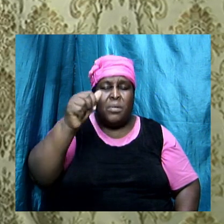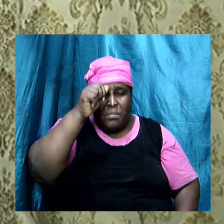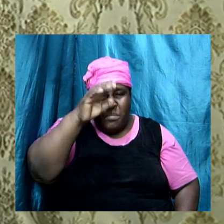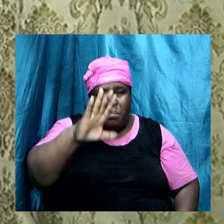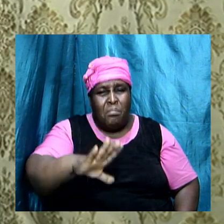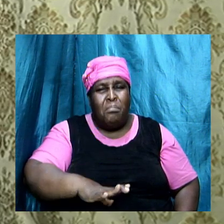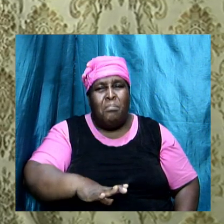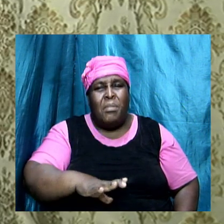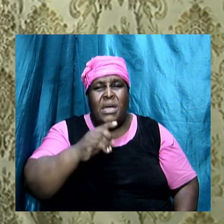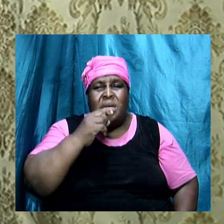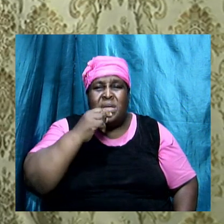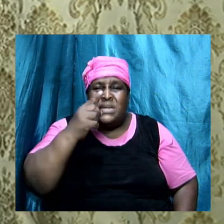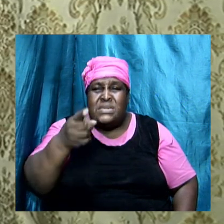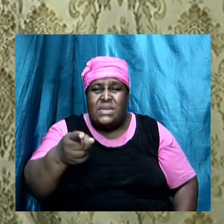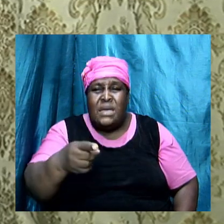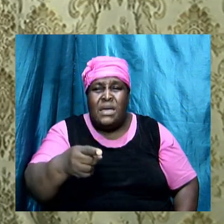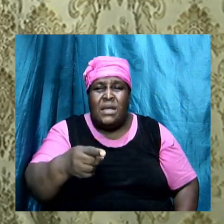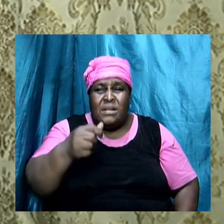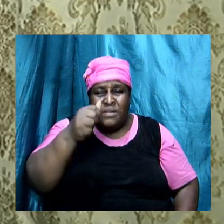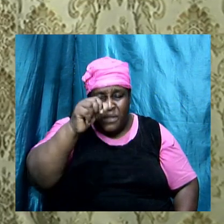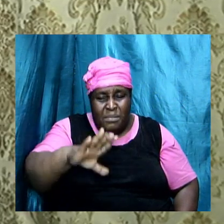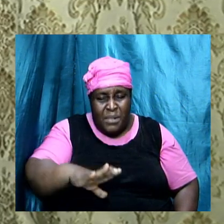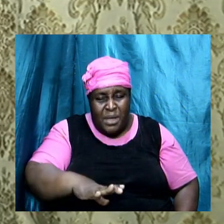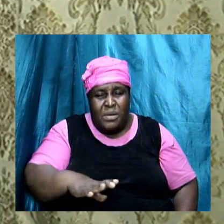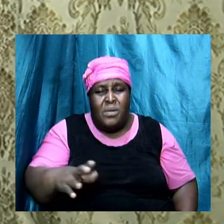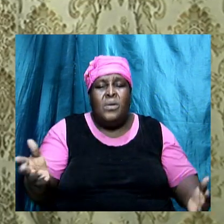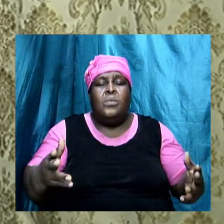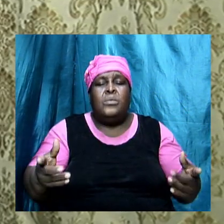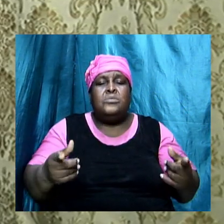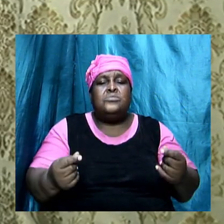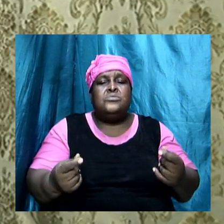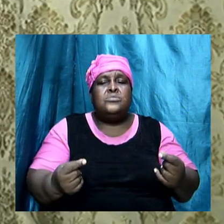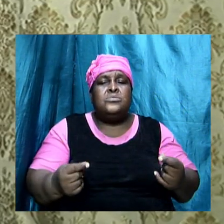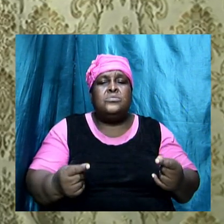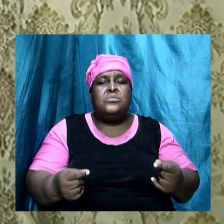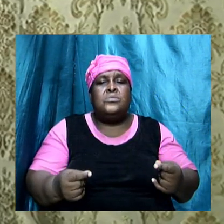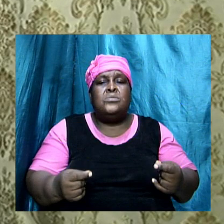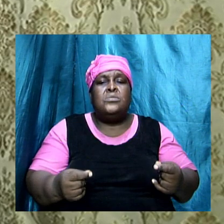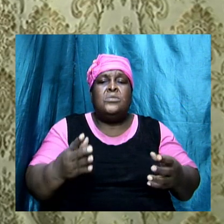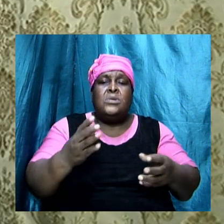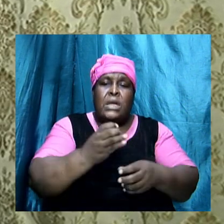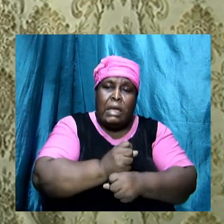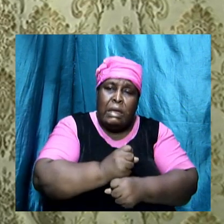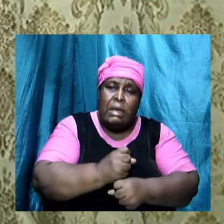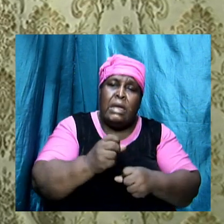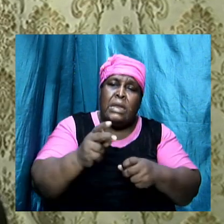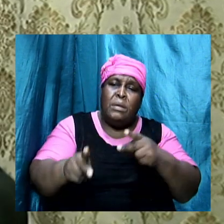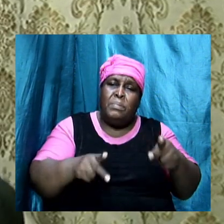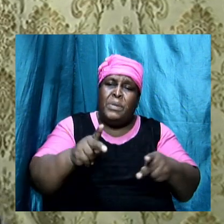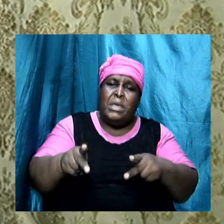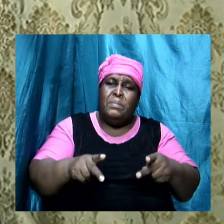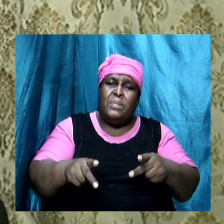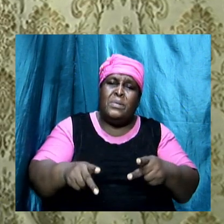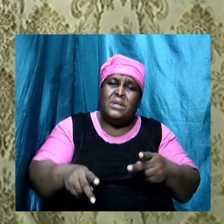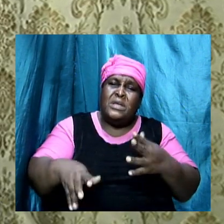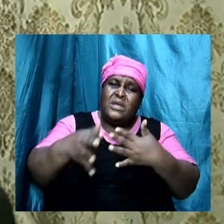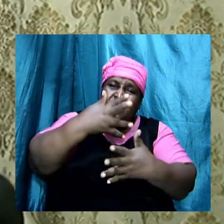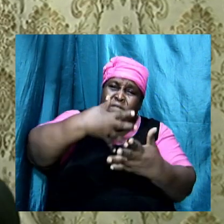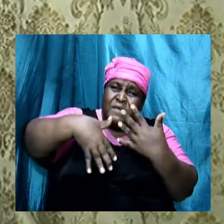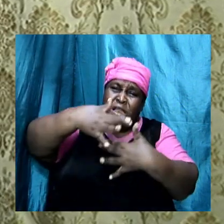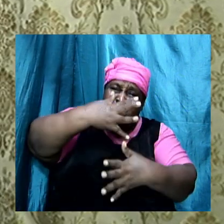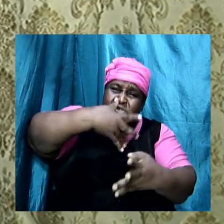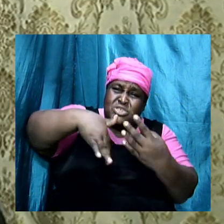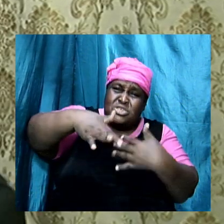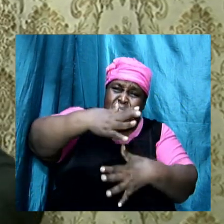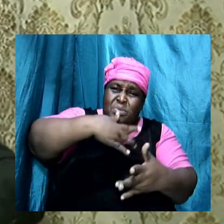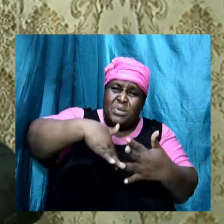told Balak what he should do. Get the people to mix and get your people to